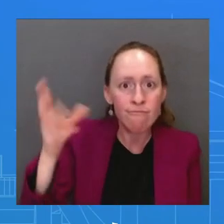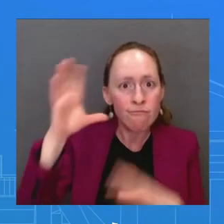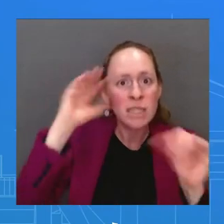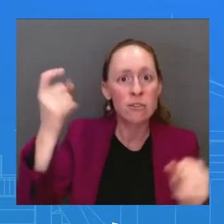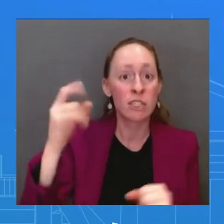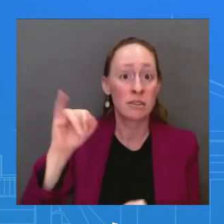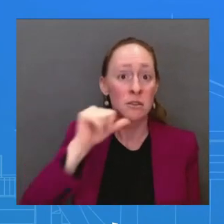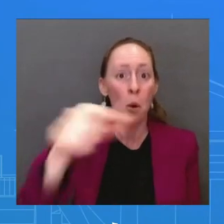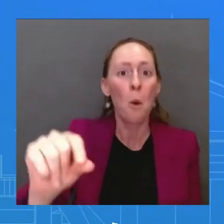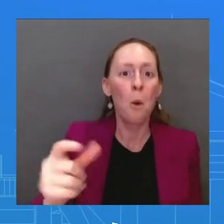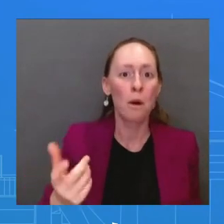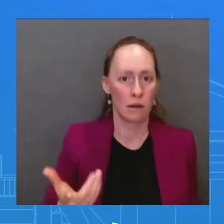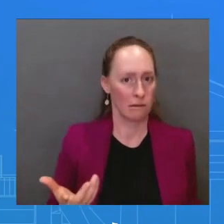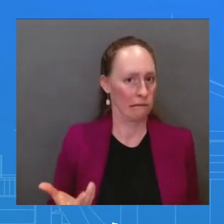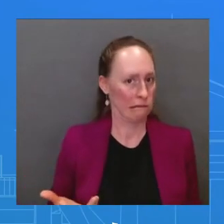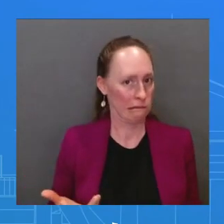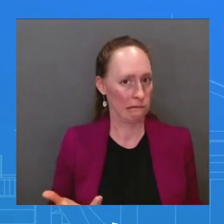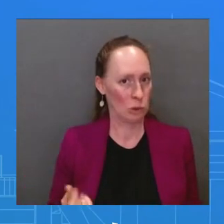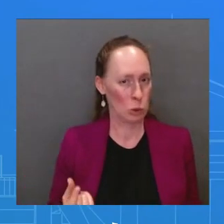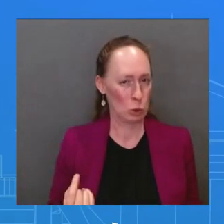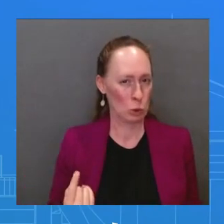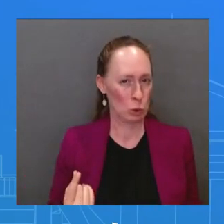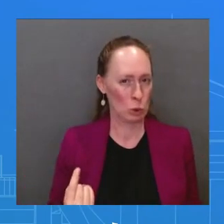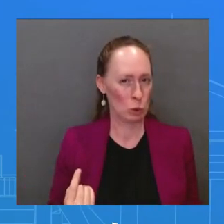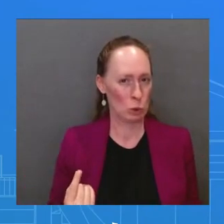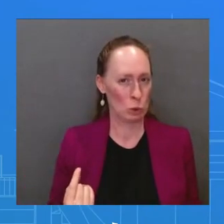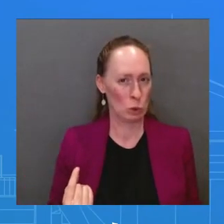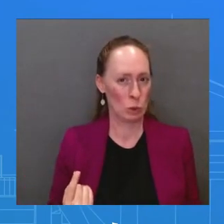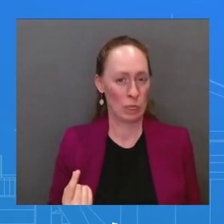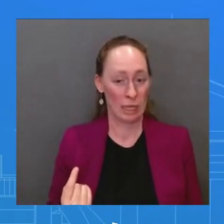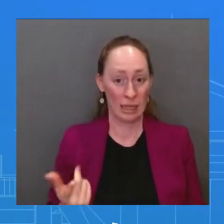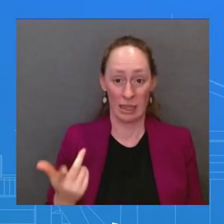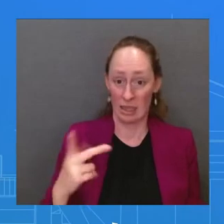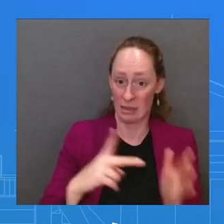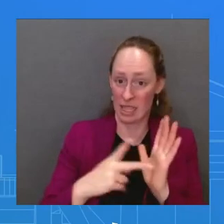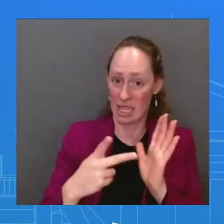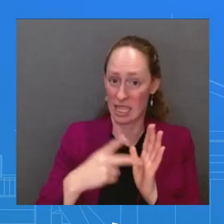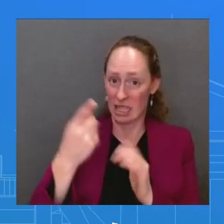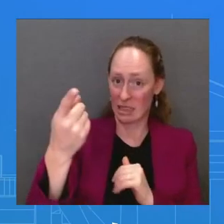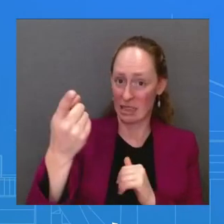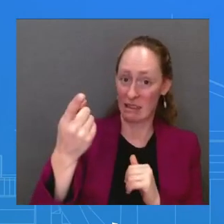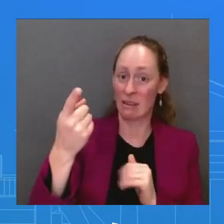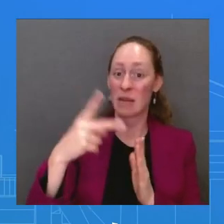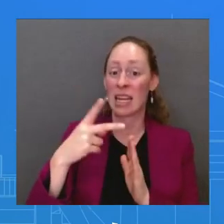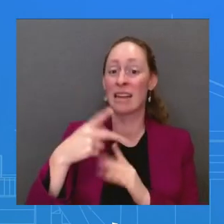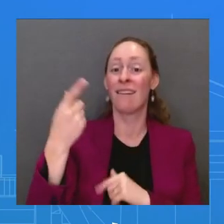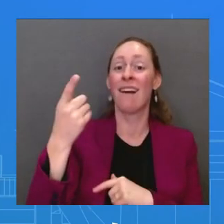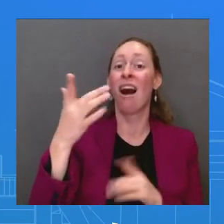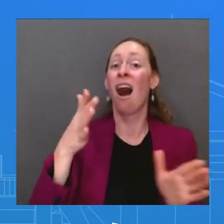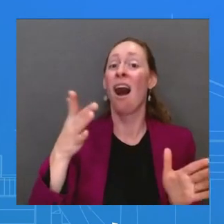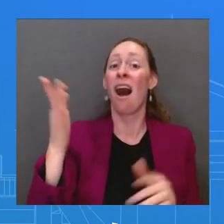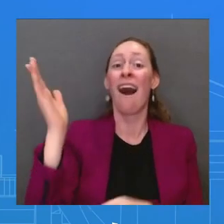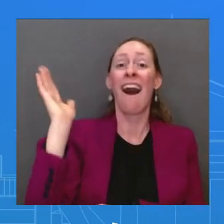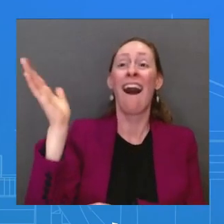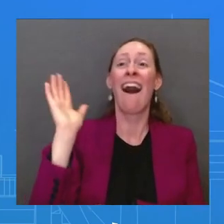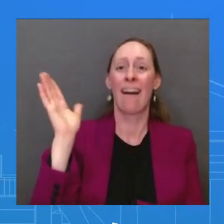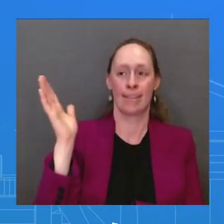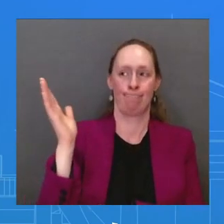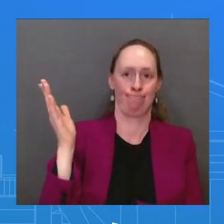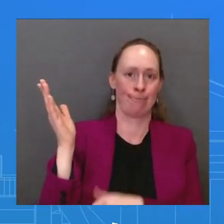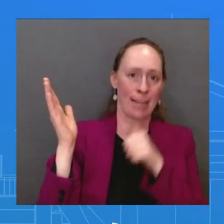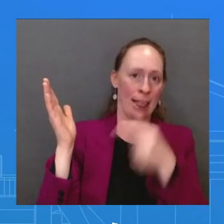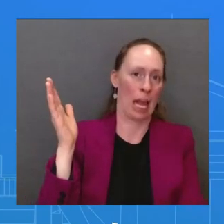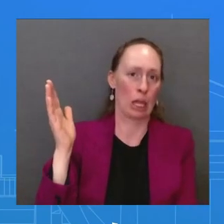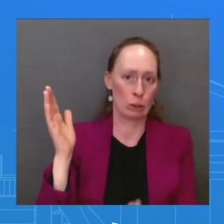pitch at all, or how does that change with them not being there? MR. It won't change our pitch. Our pitch has been consistent